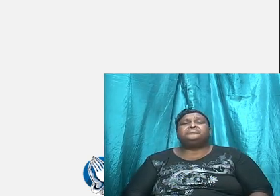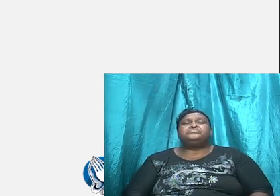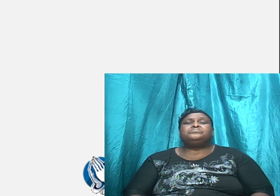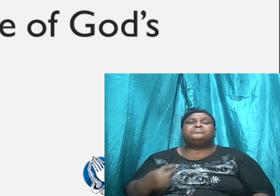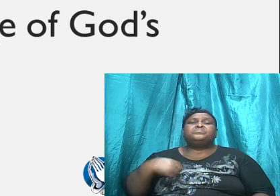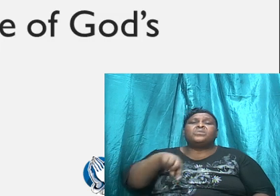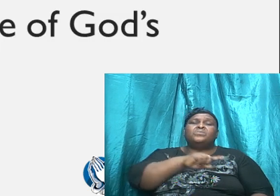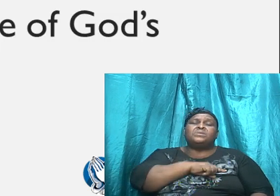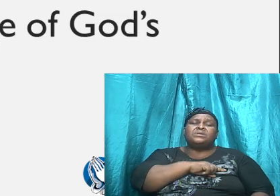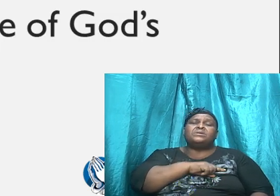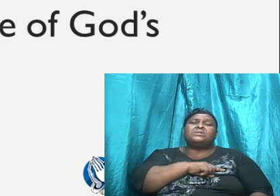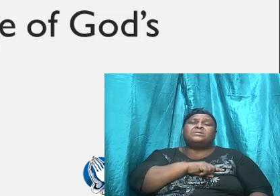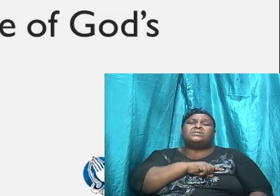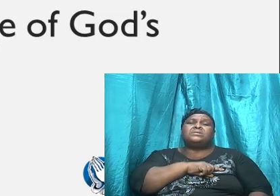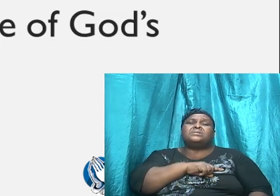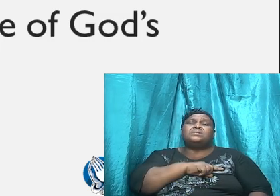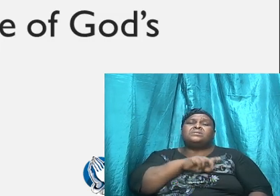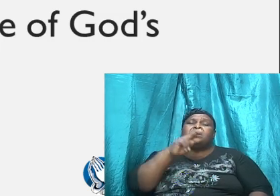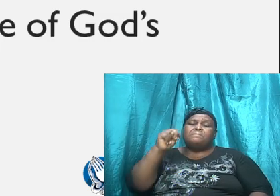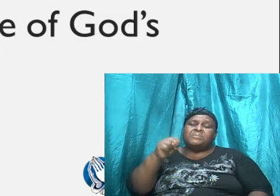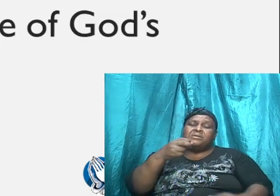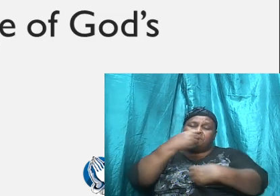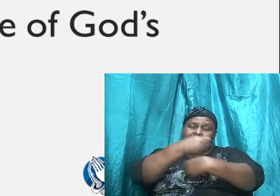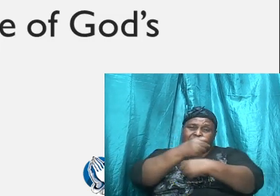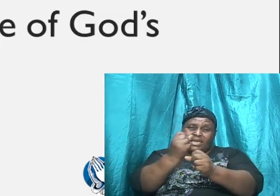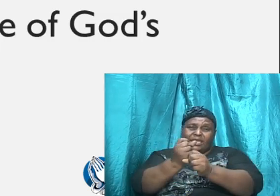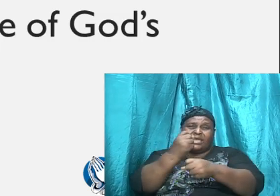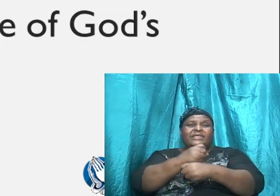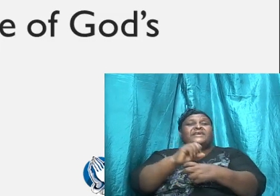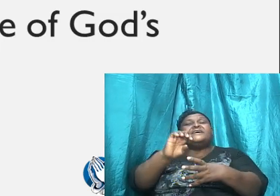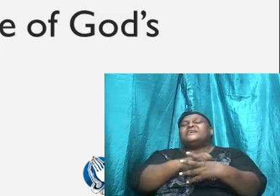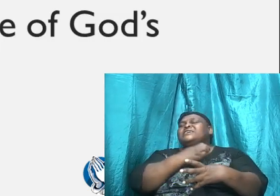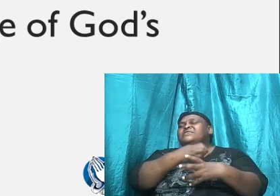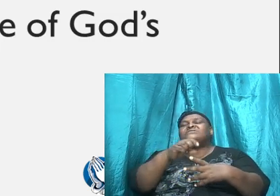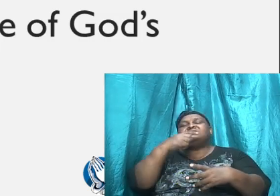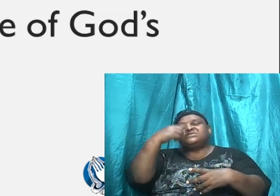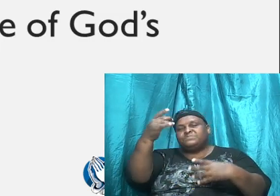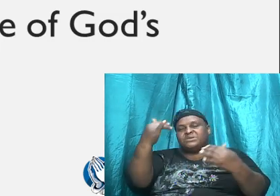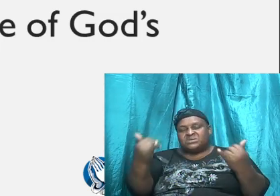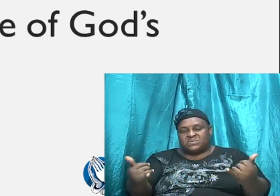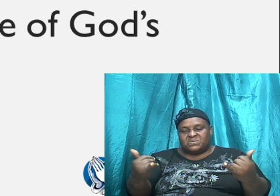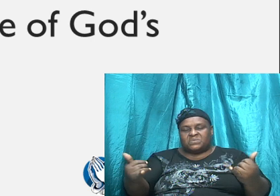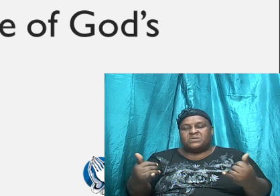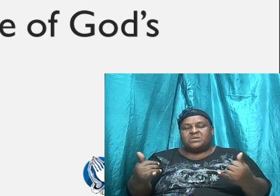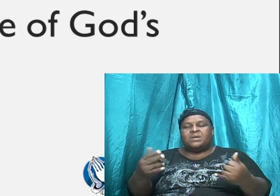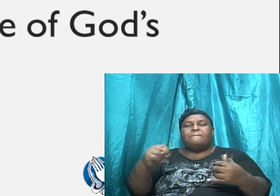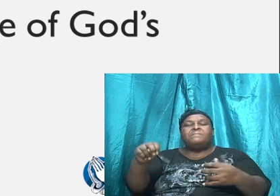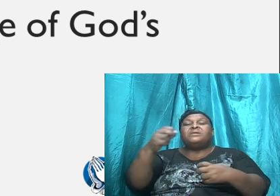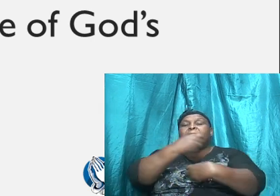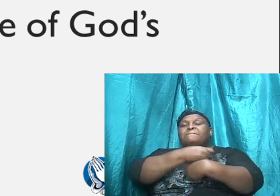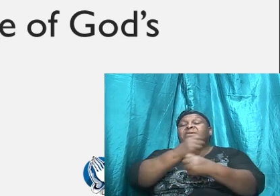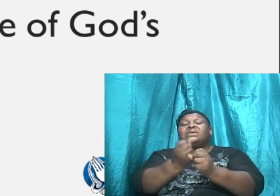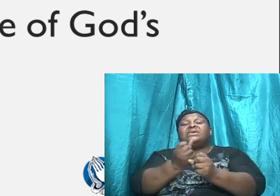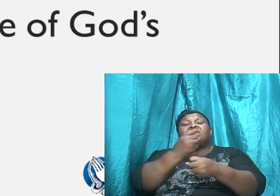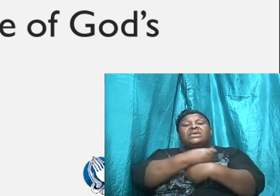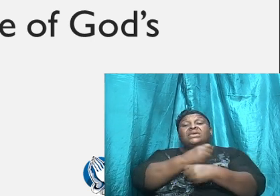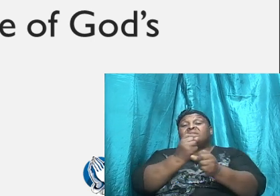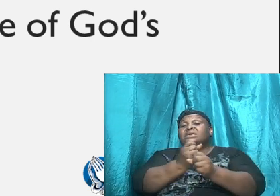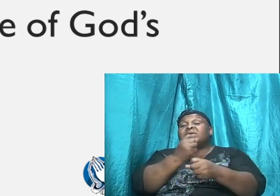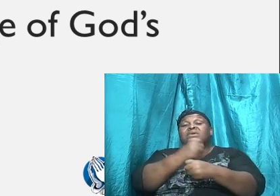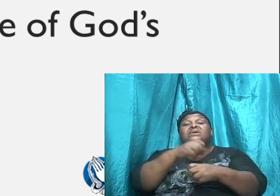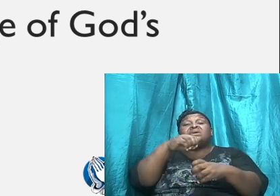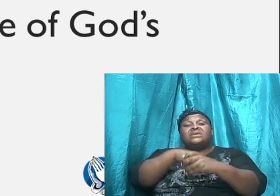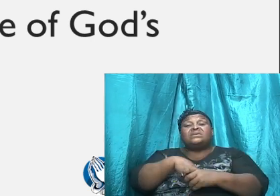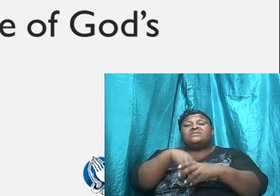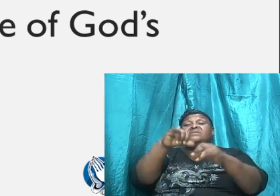being made, we are being made, even as we speak right now, we are being made in